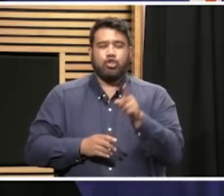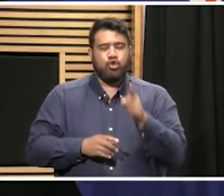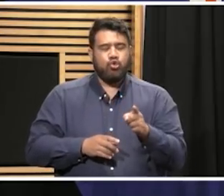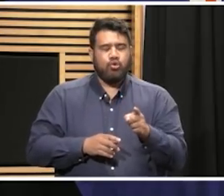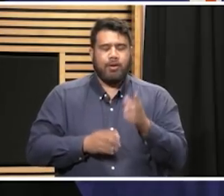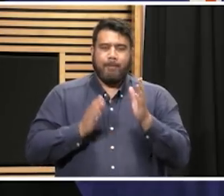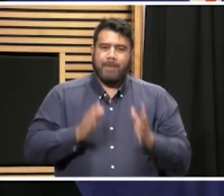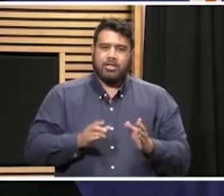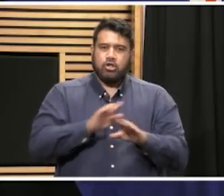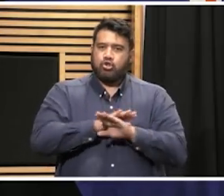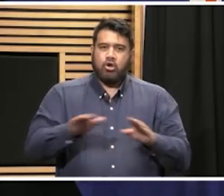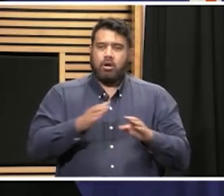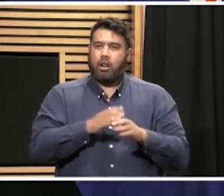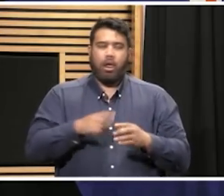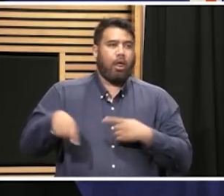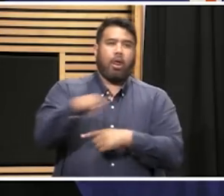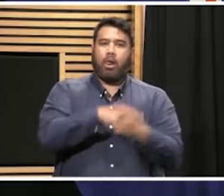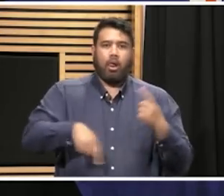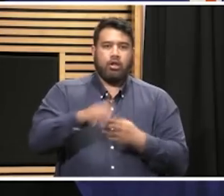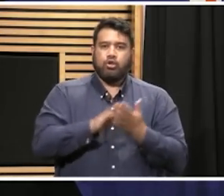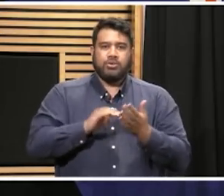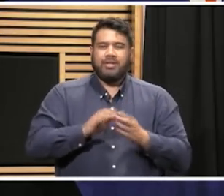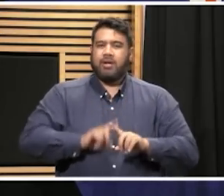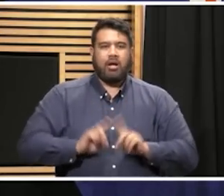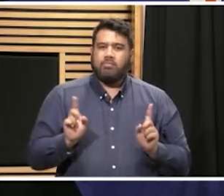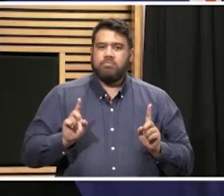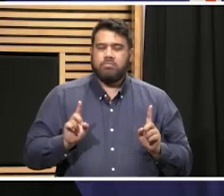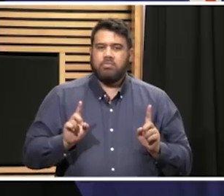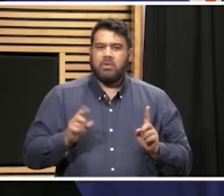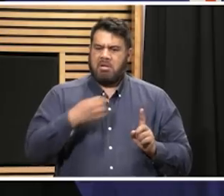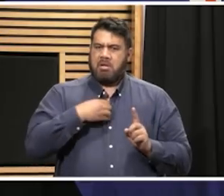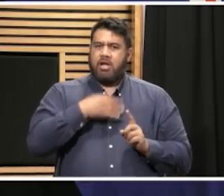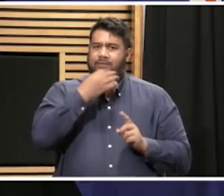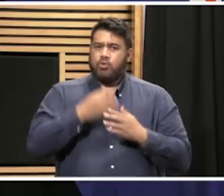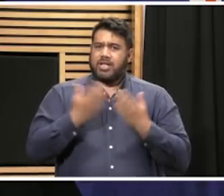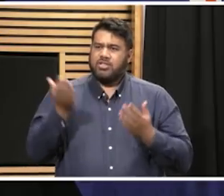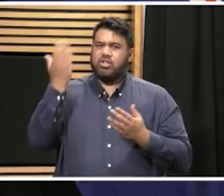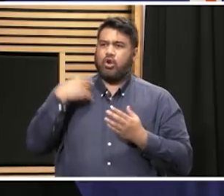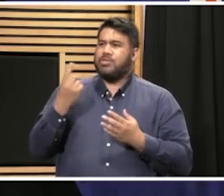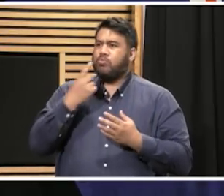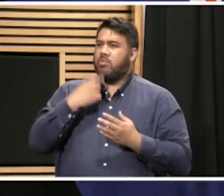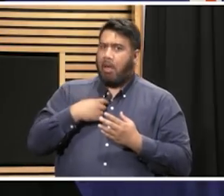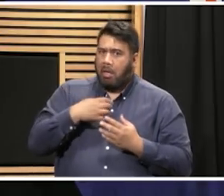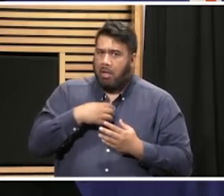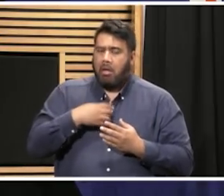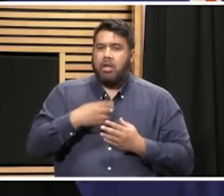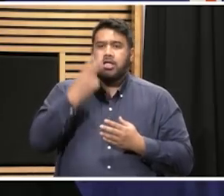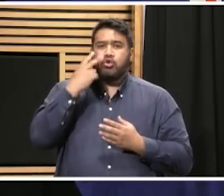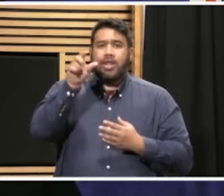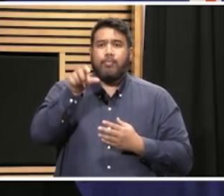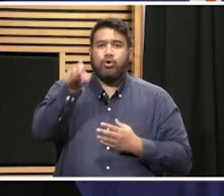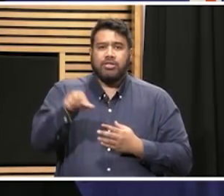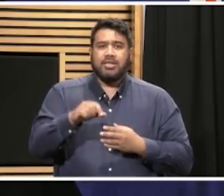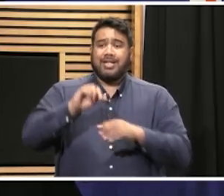the country from destination to destination. I had it recounted to me a few days ago. Someone travelling from